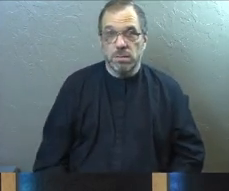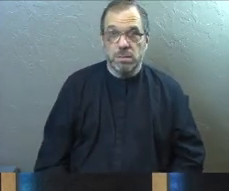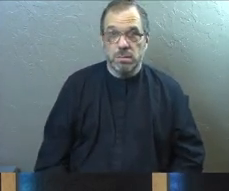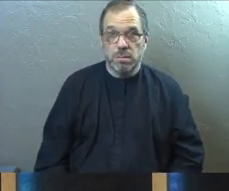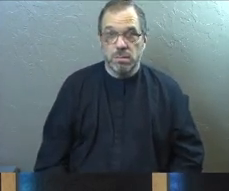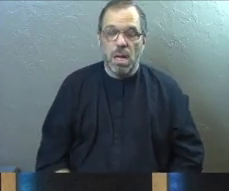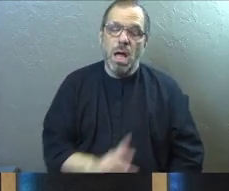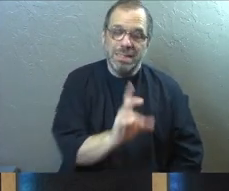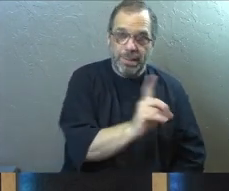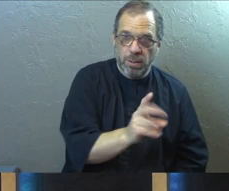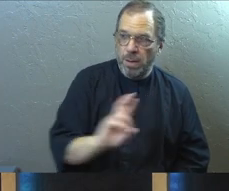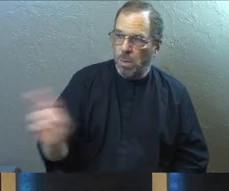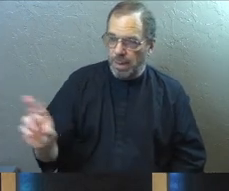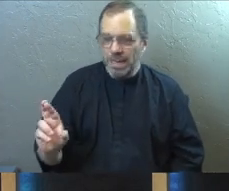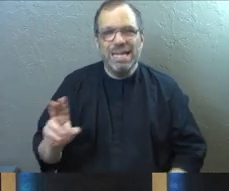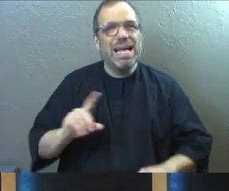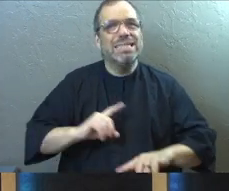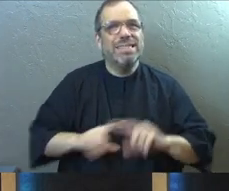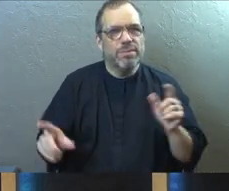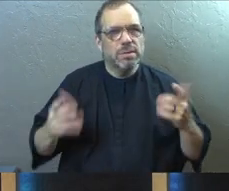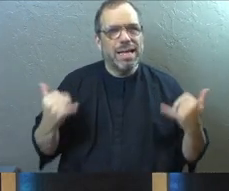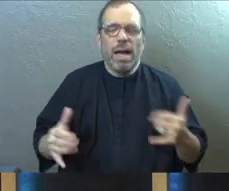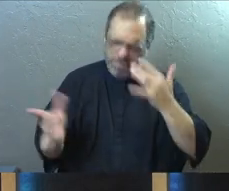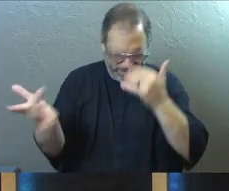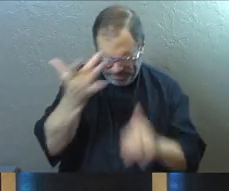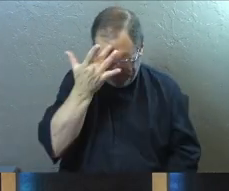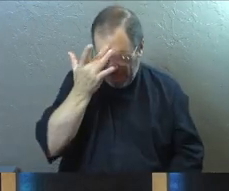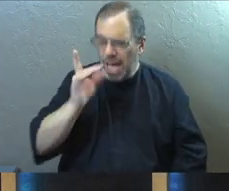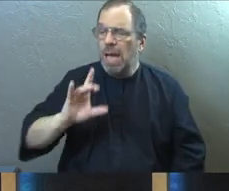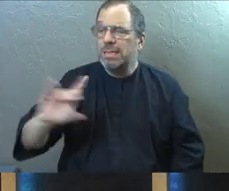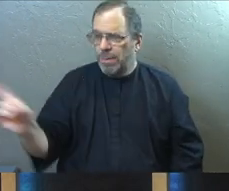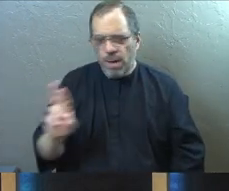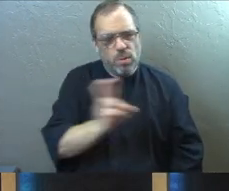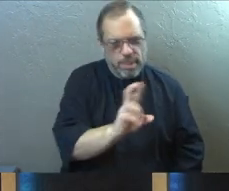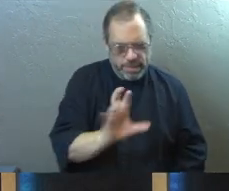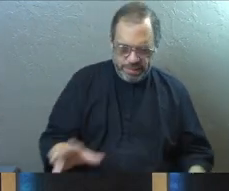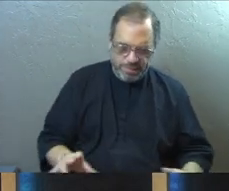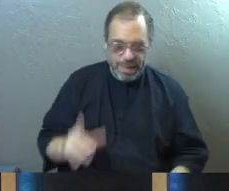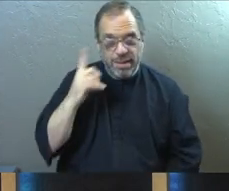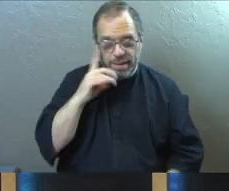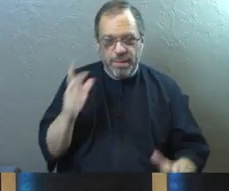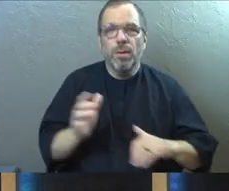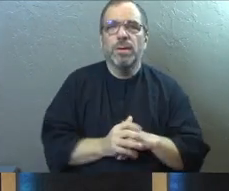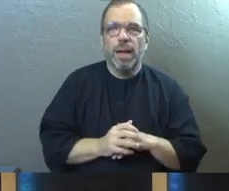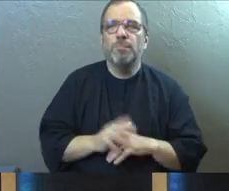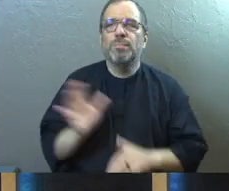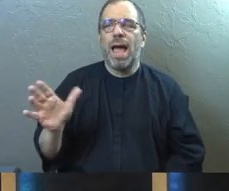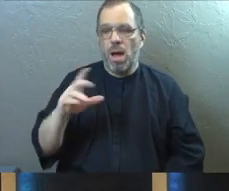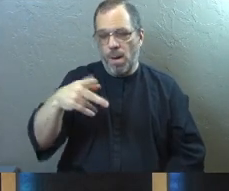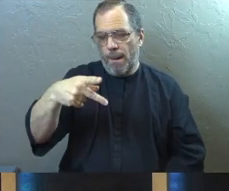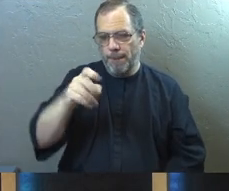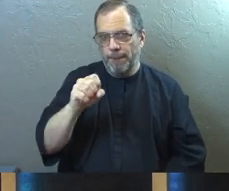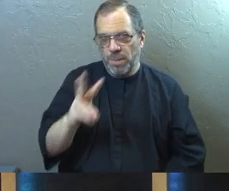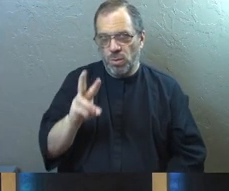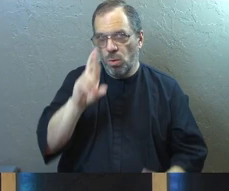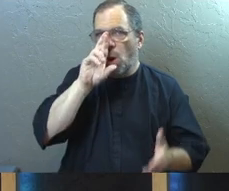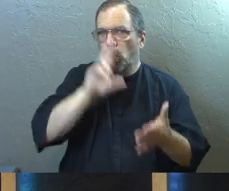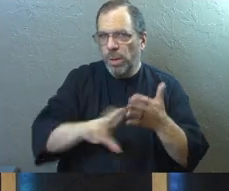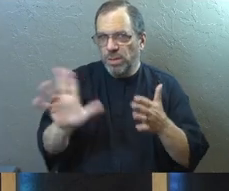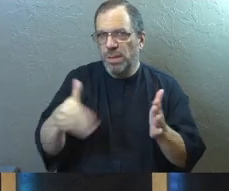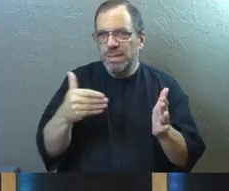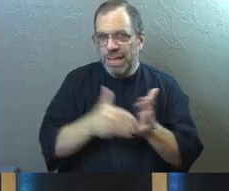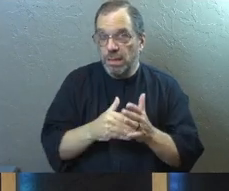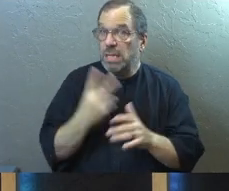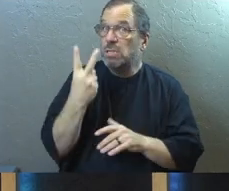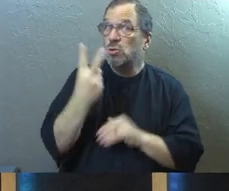But there's just some difference between now and then. Go to the next slide. Also Pew Research Center. Again, this was done two years ago.